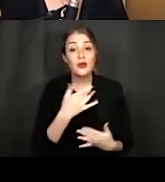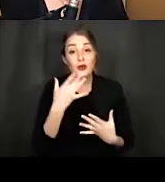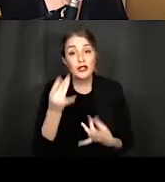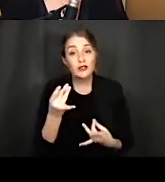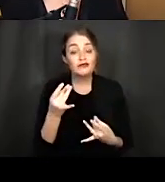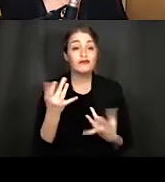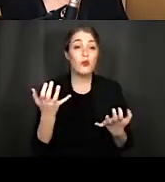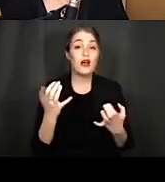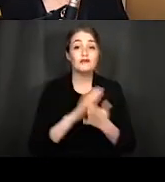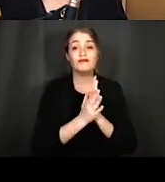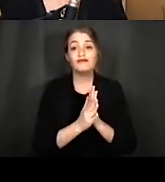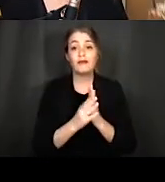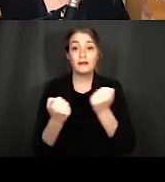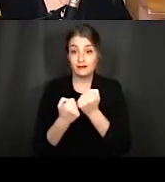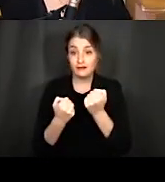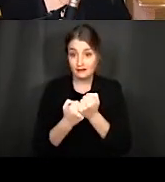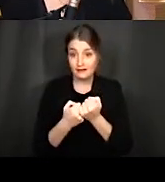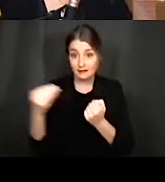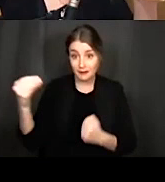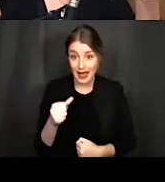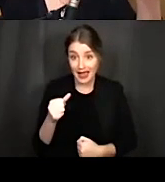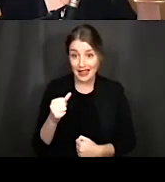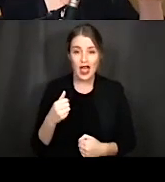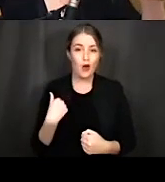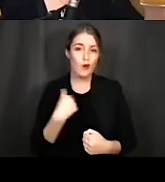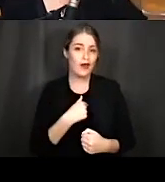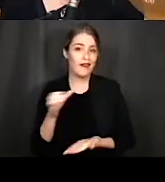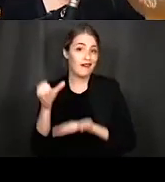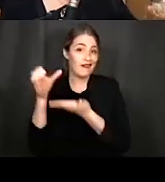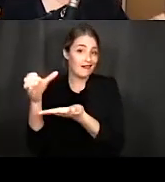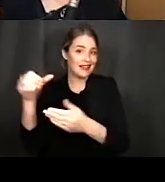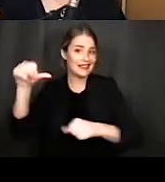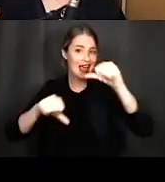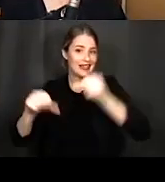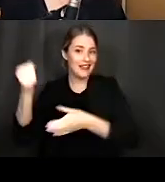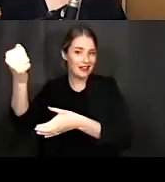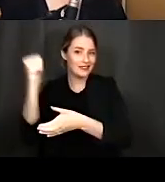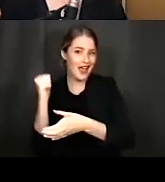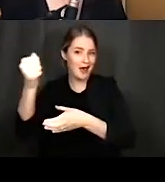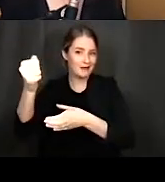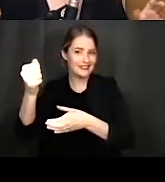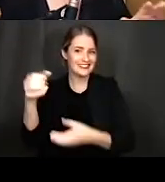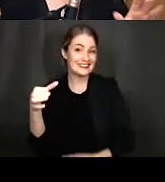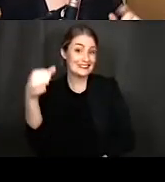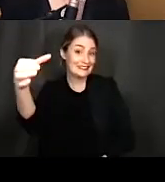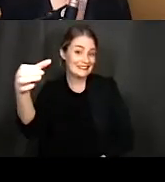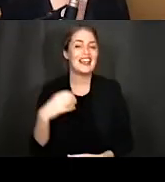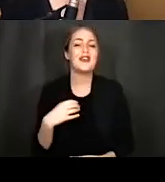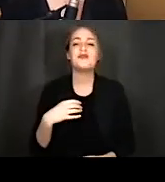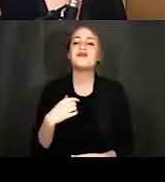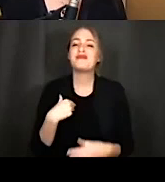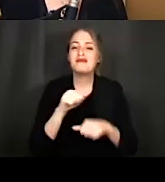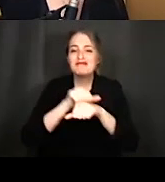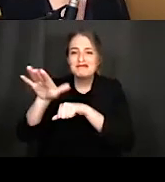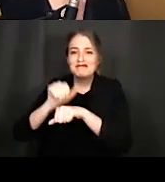a patreon supporter and want to get one of our uh science on tap pint glasses um i'm sending those out i think it's